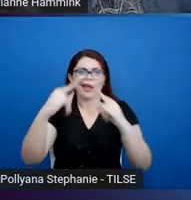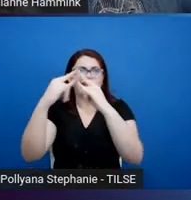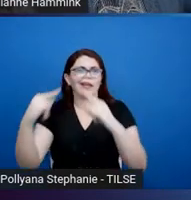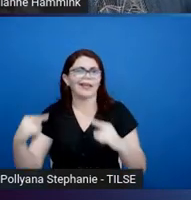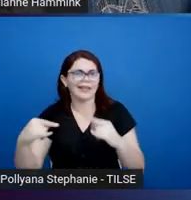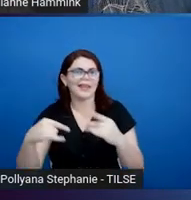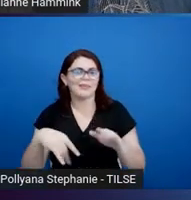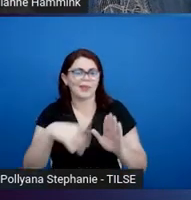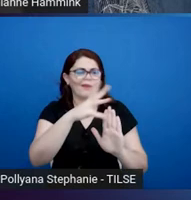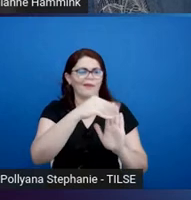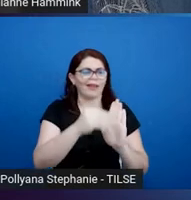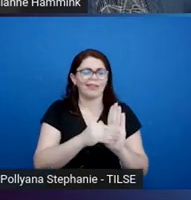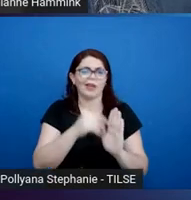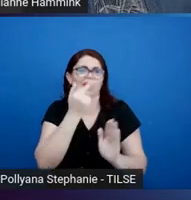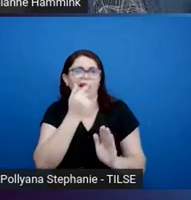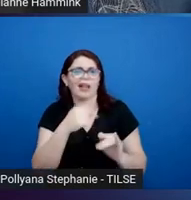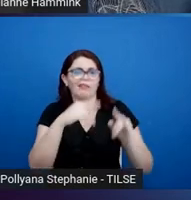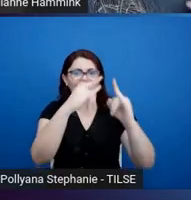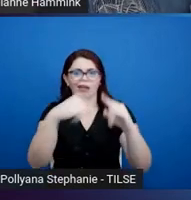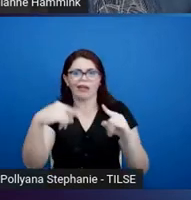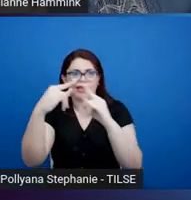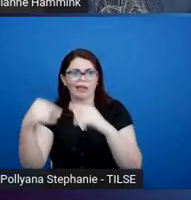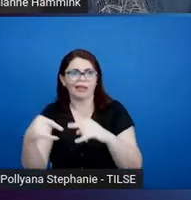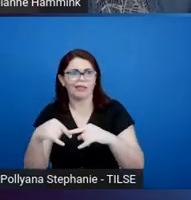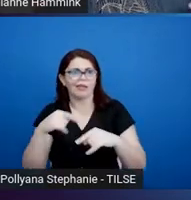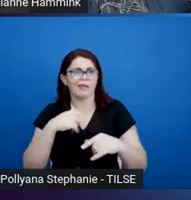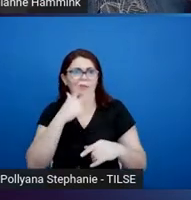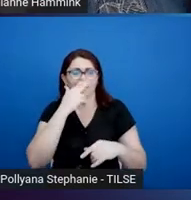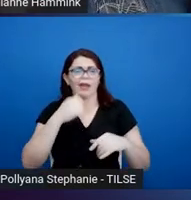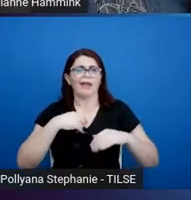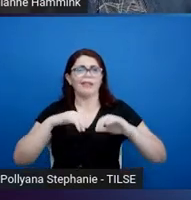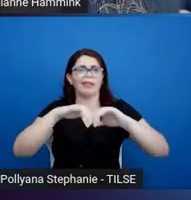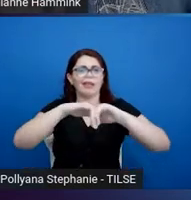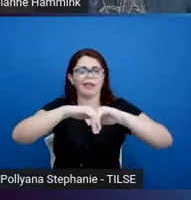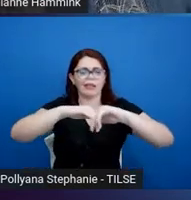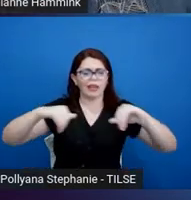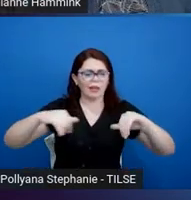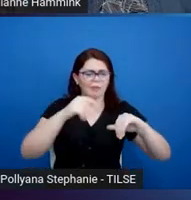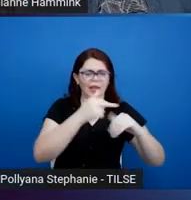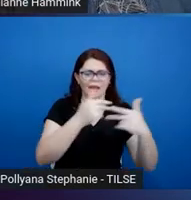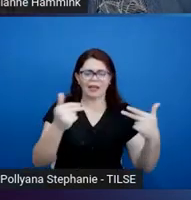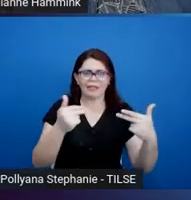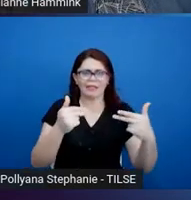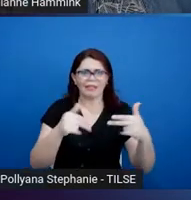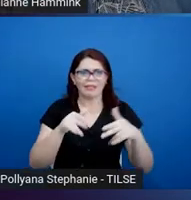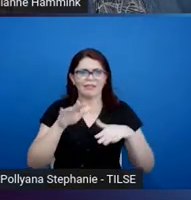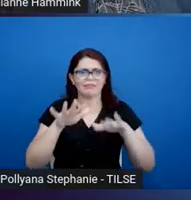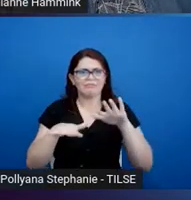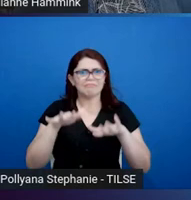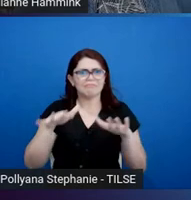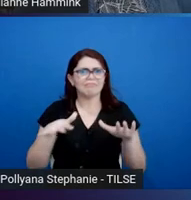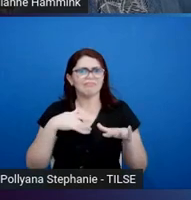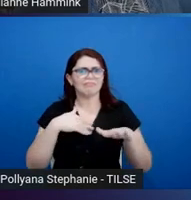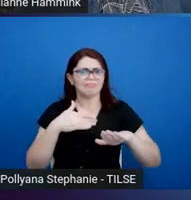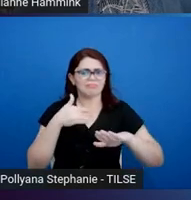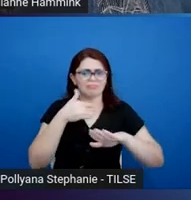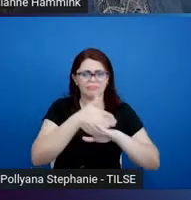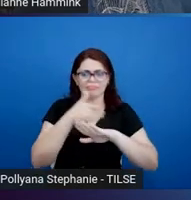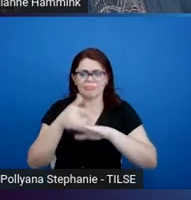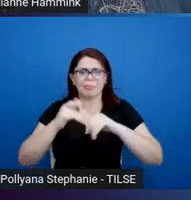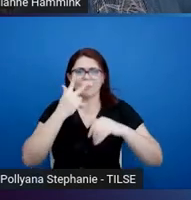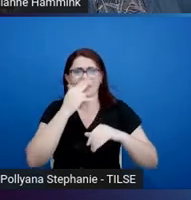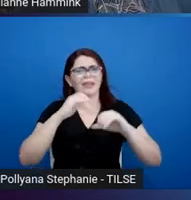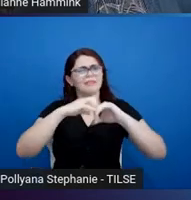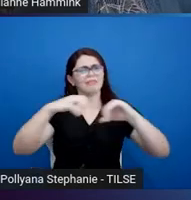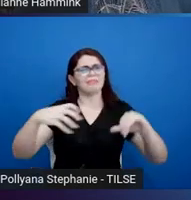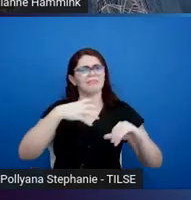there's an assumption that those two are two separate entities that, that seldom meet. And, and there may be